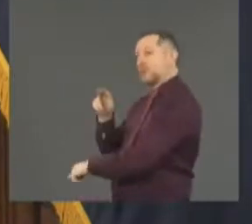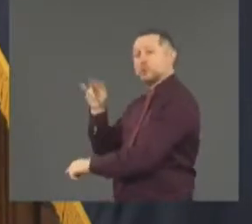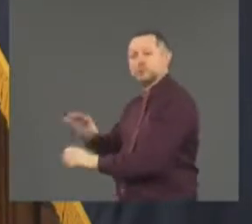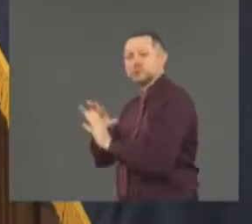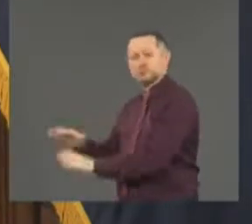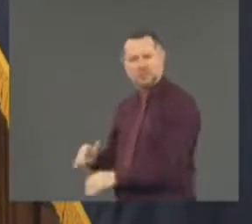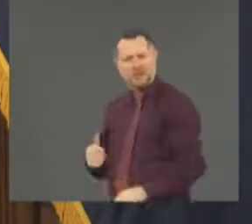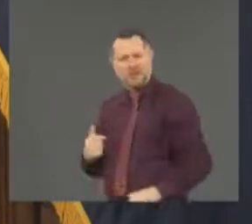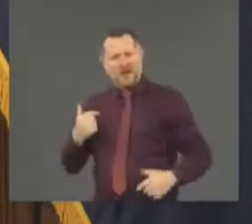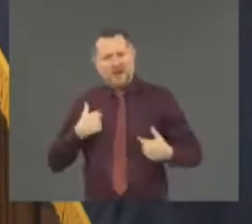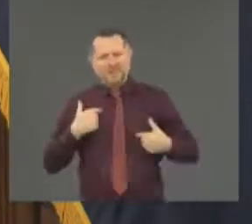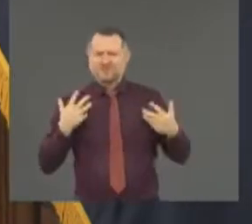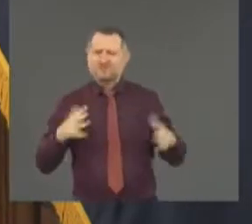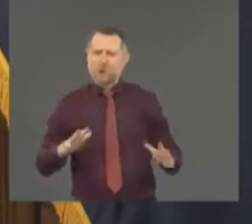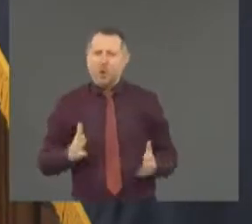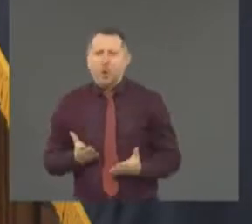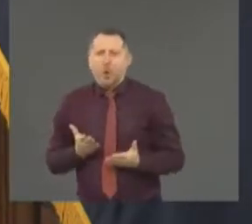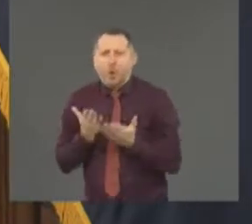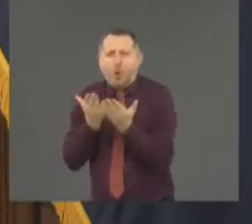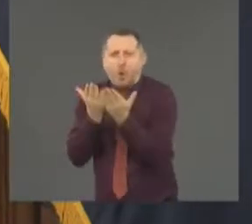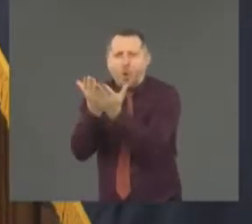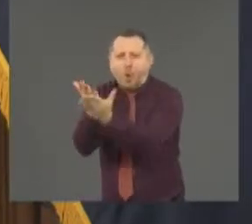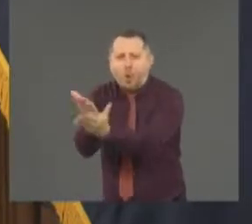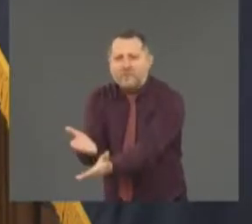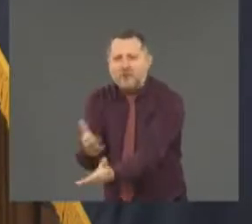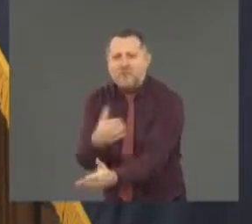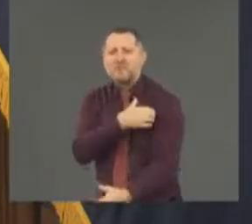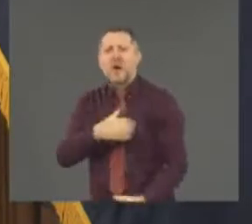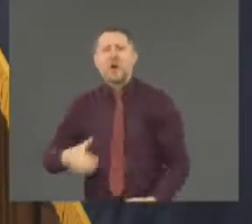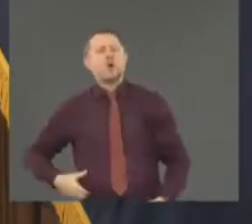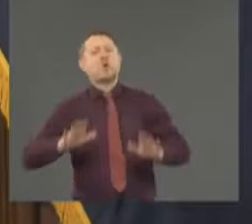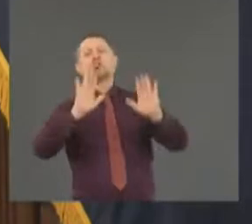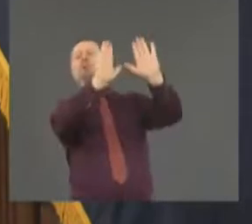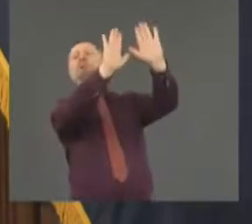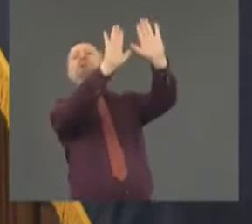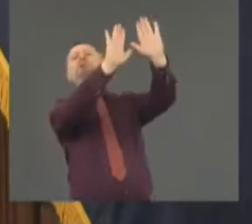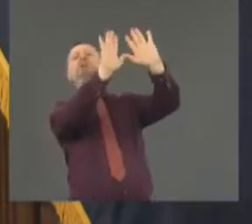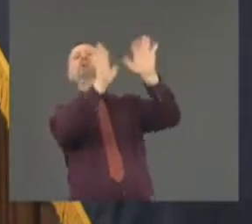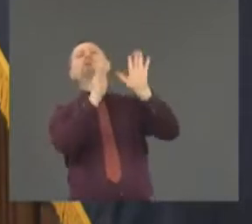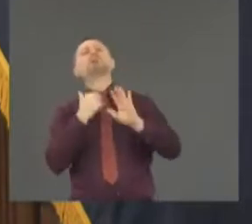National Guard. The mayor has said he can handle it with the NYPD.